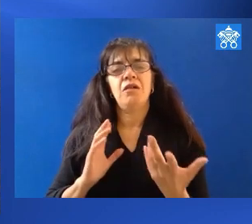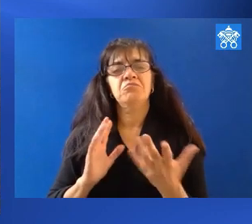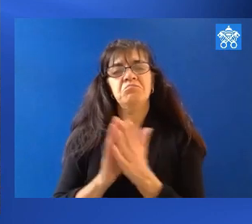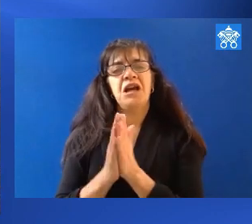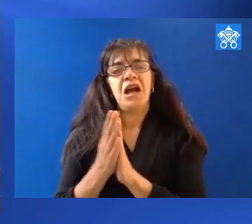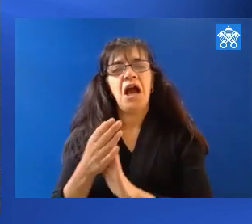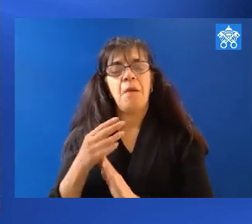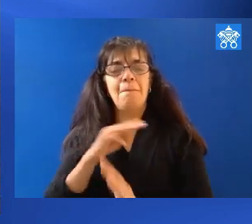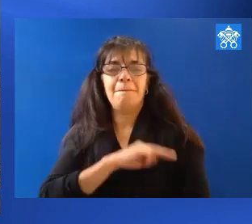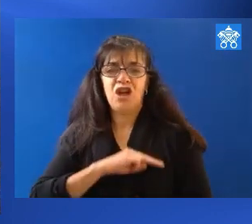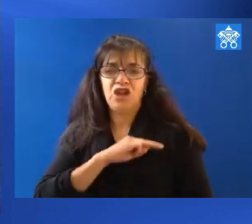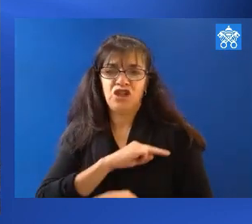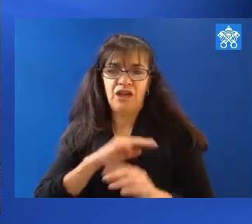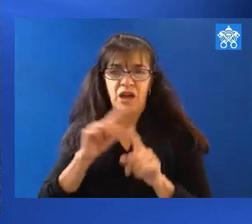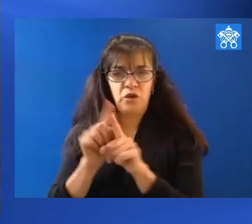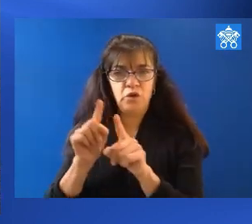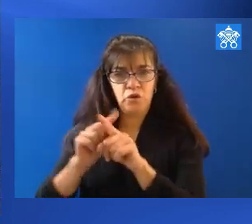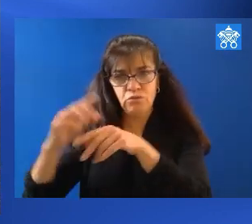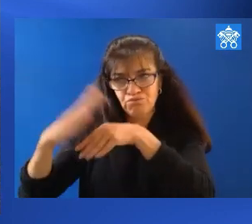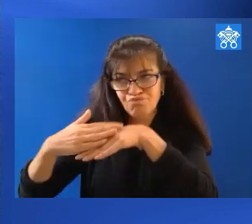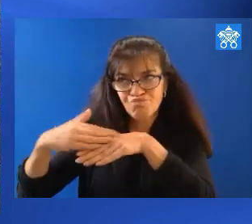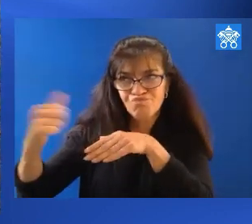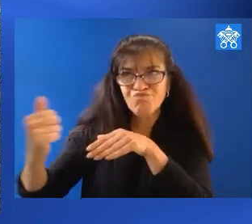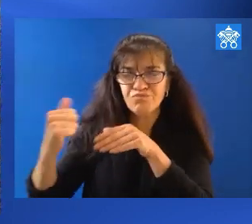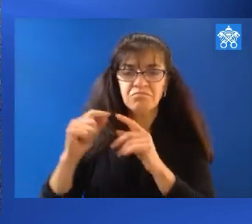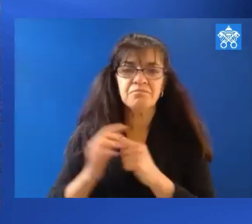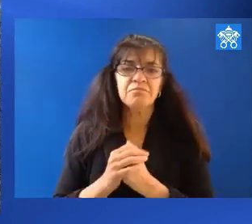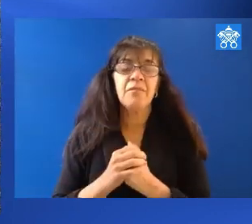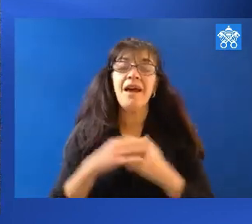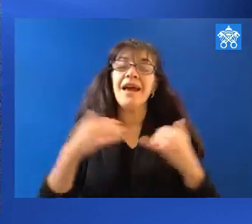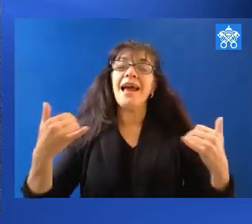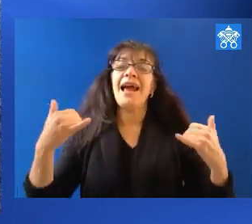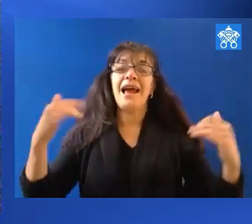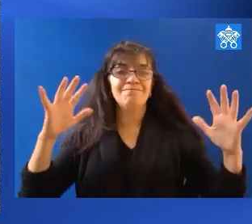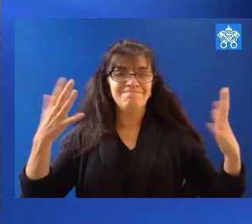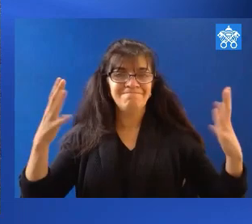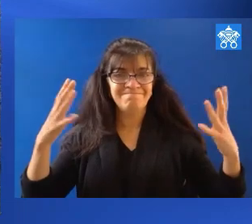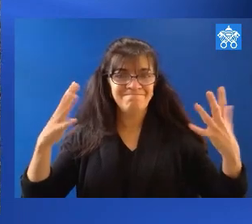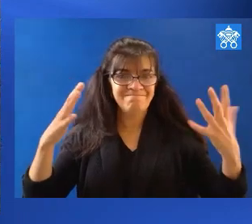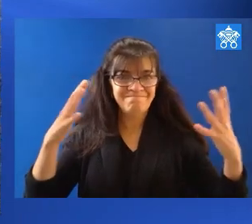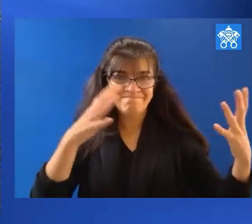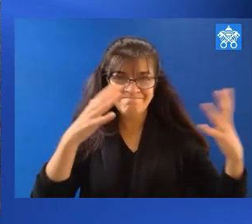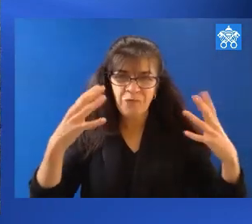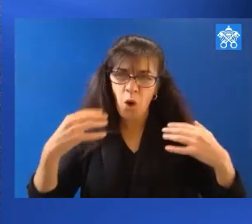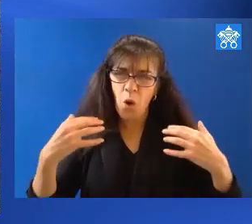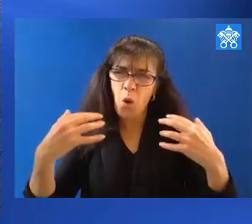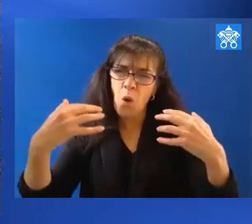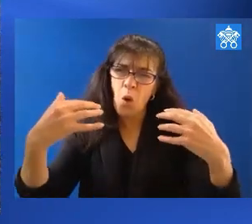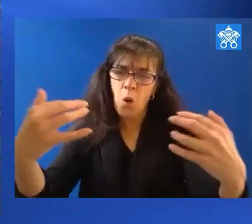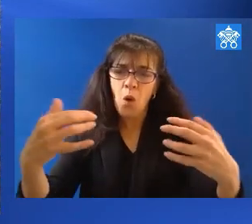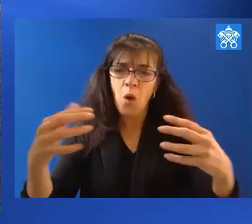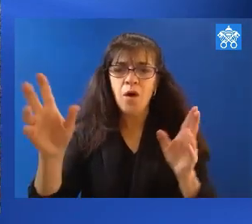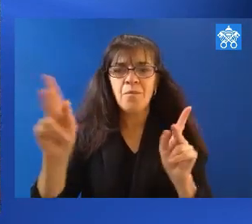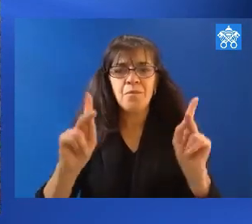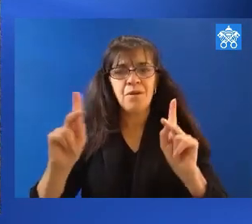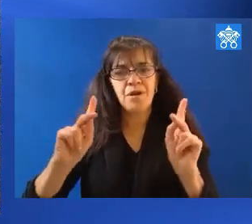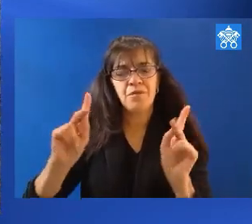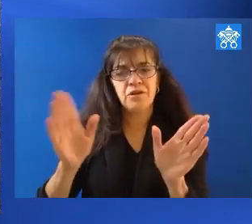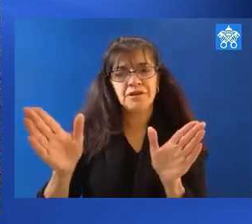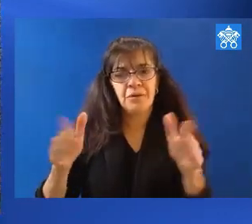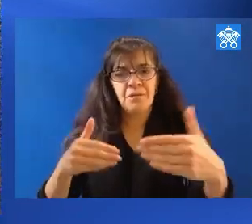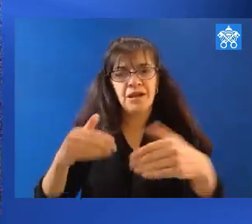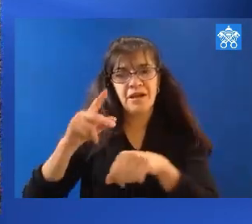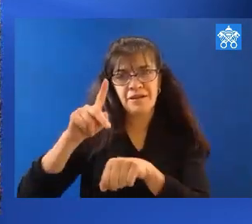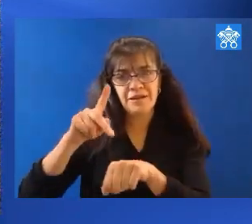And now you see and you can hear the applause from the pilgrims in St. Peter's Square